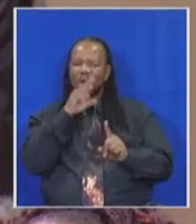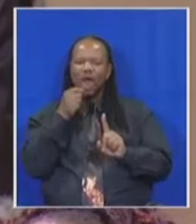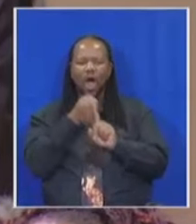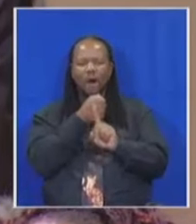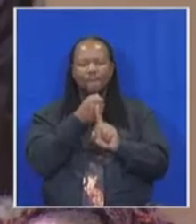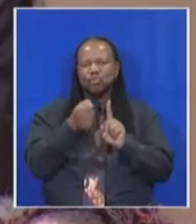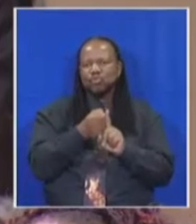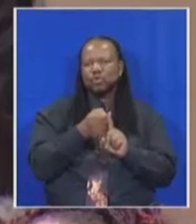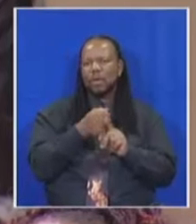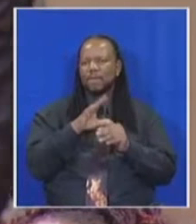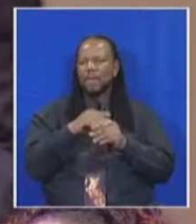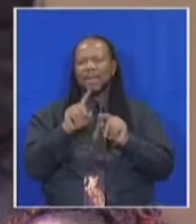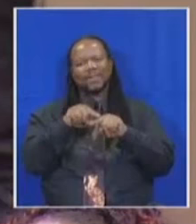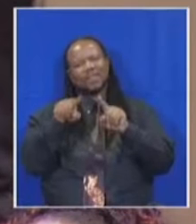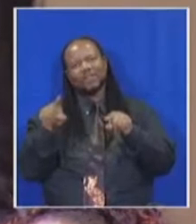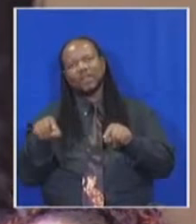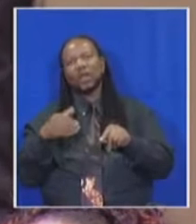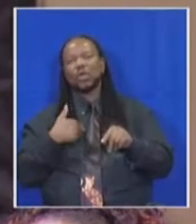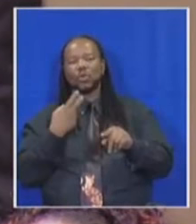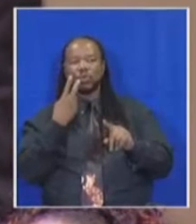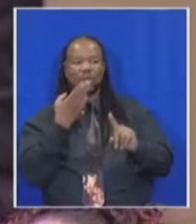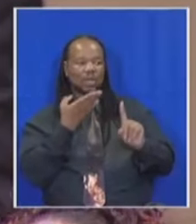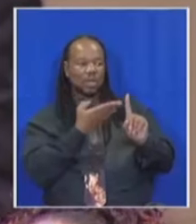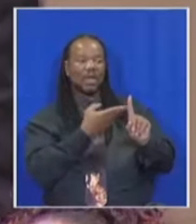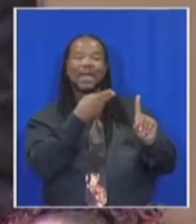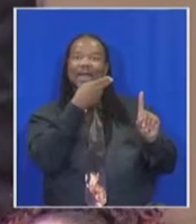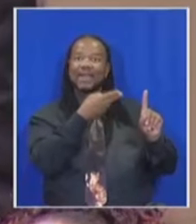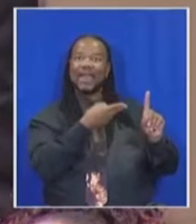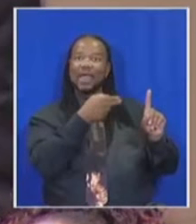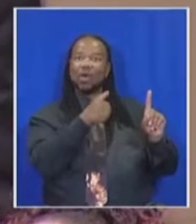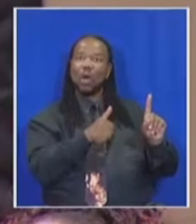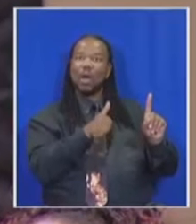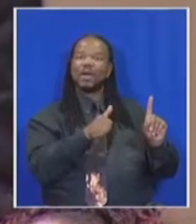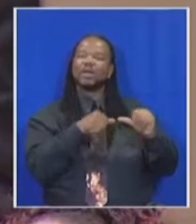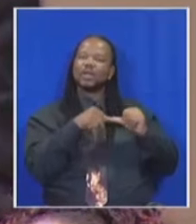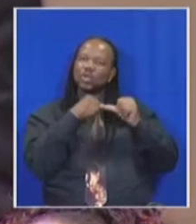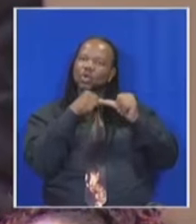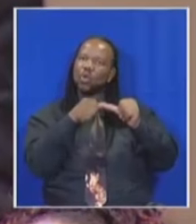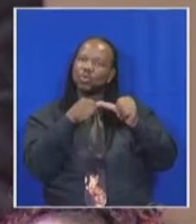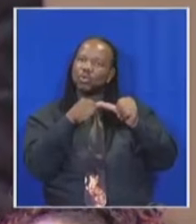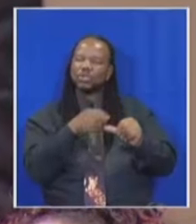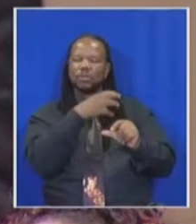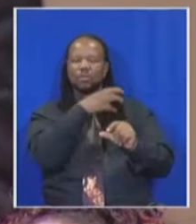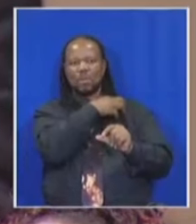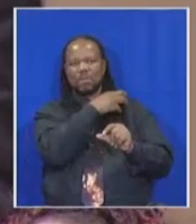any other way so the reflection by honorable as he was continuing about the minister they are casting